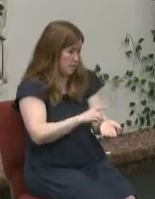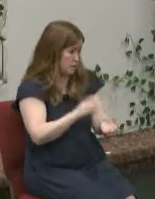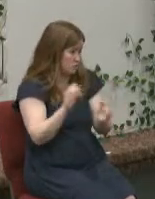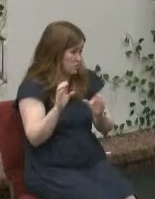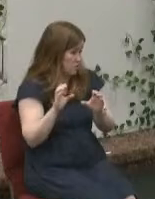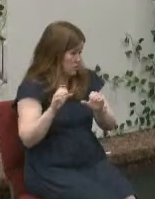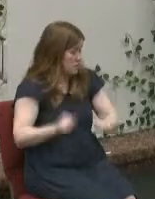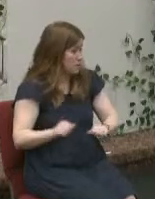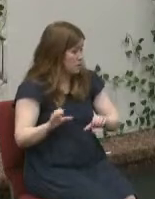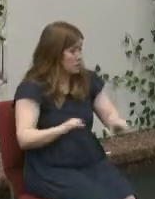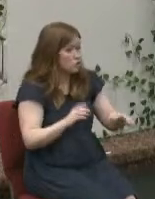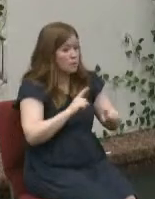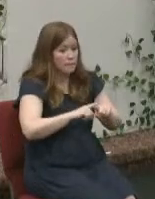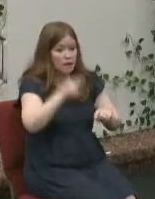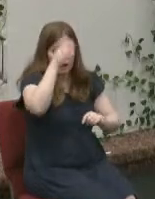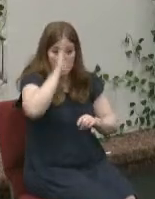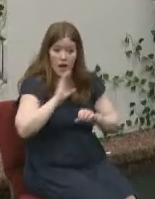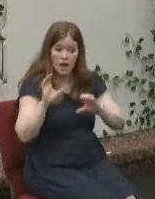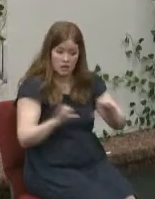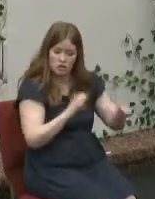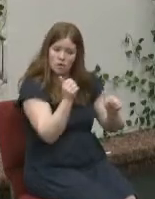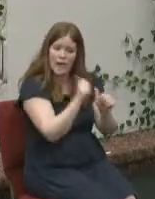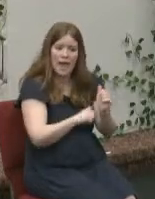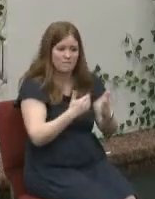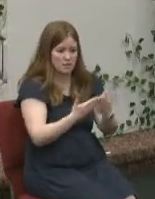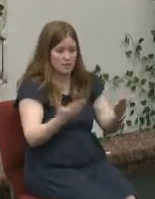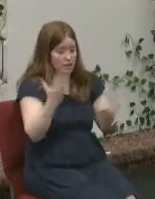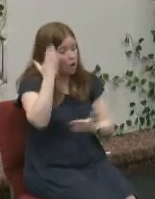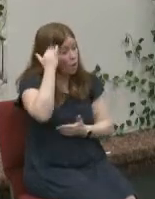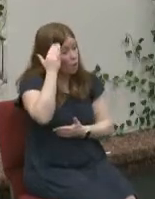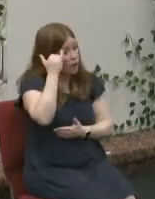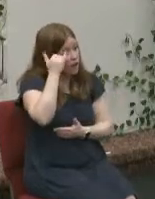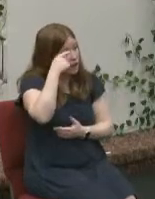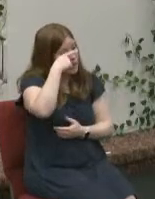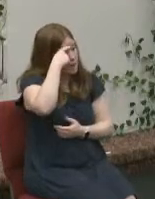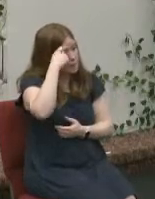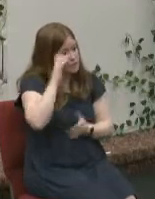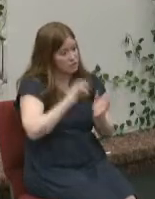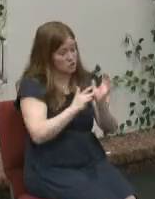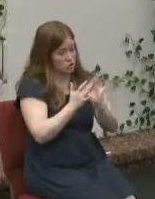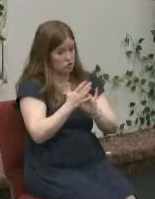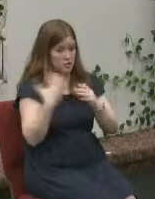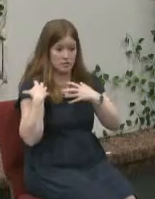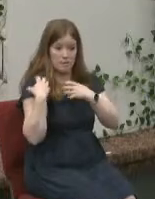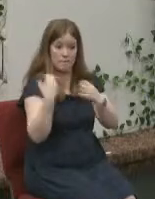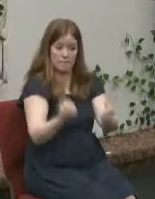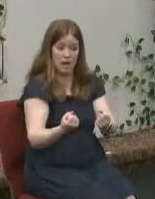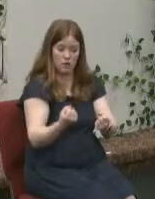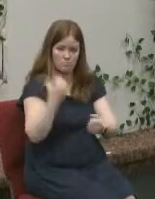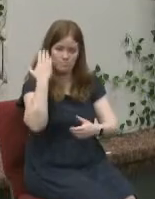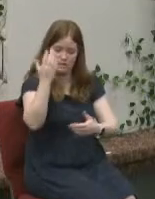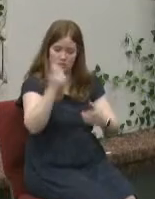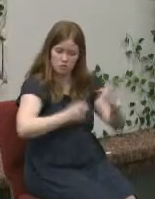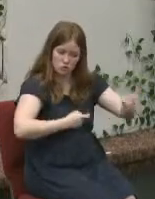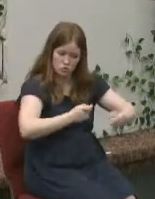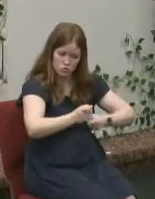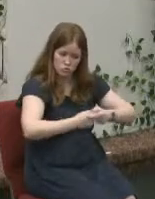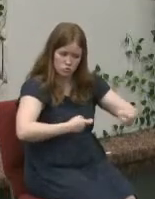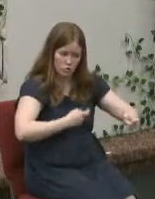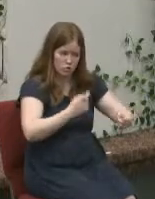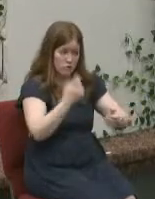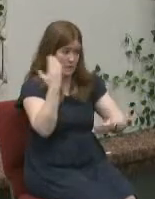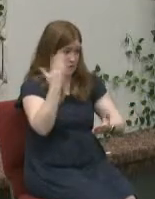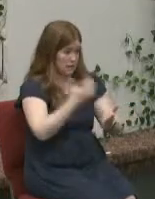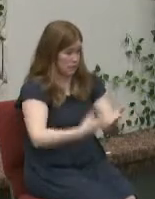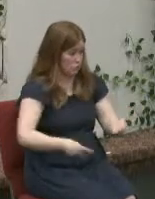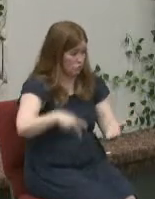everything that god could do you know why because jesus's power and his authority as he raised from